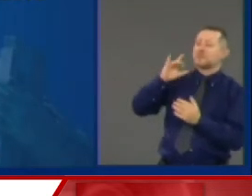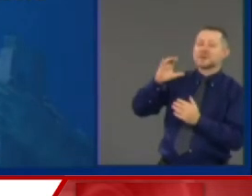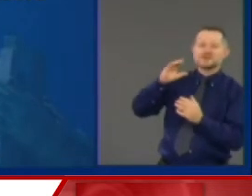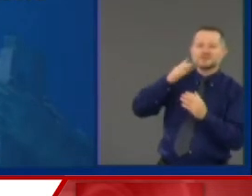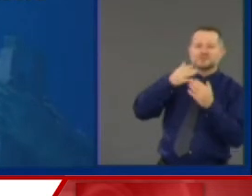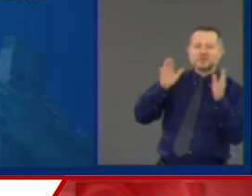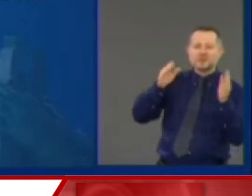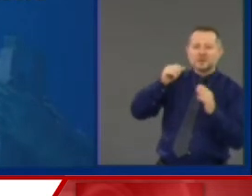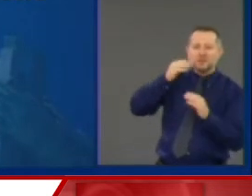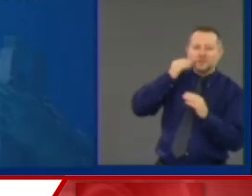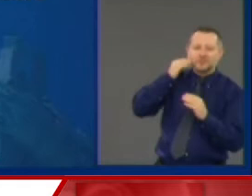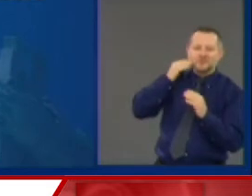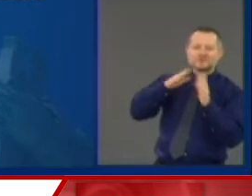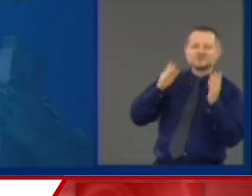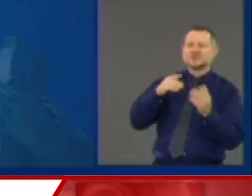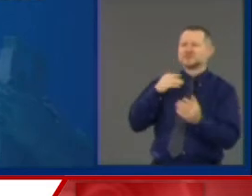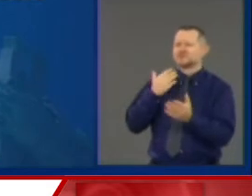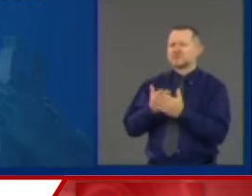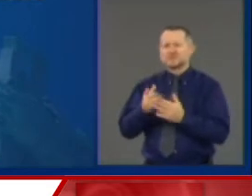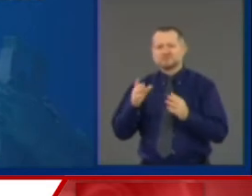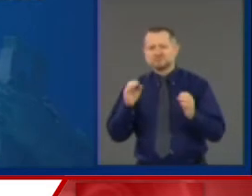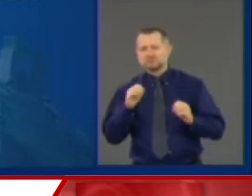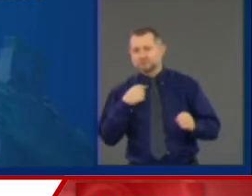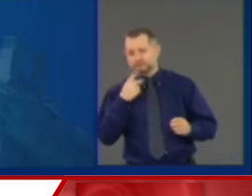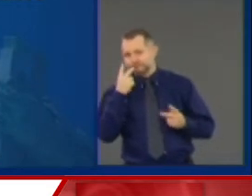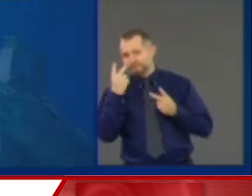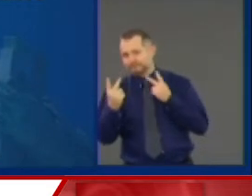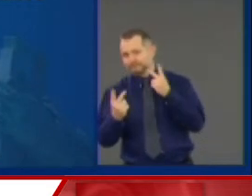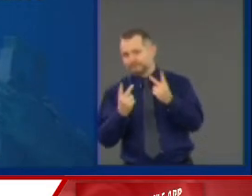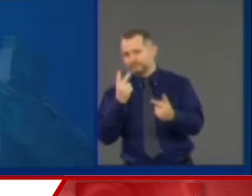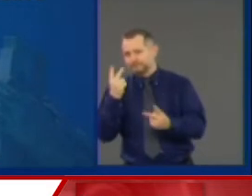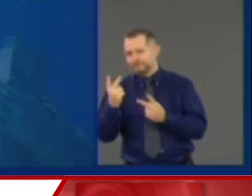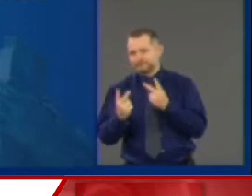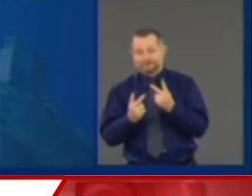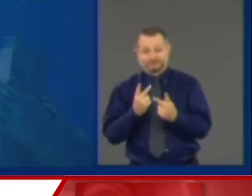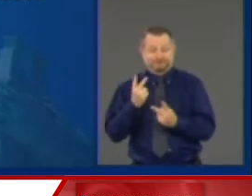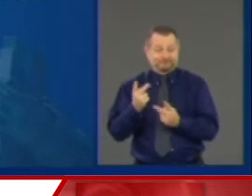And we left it to the market. And now you have an affordable housing plan.